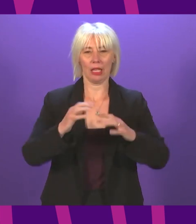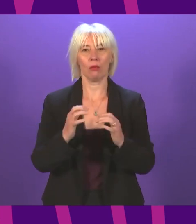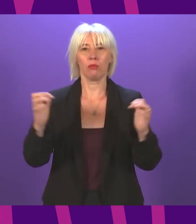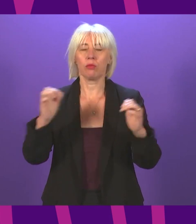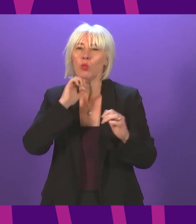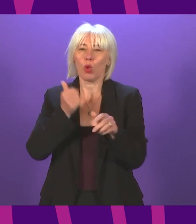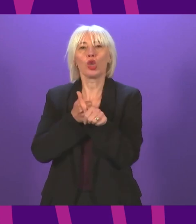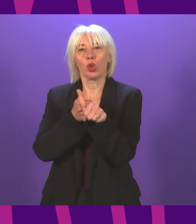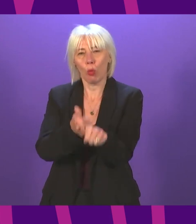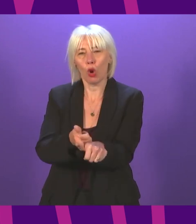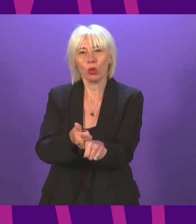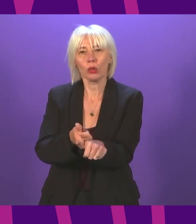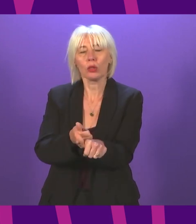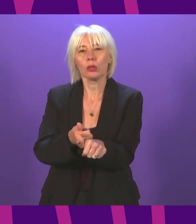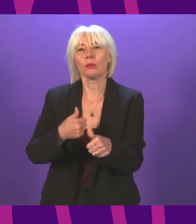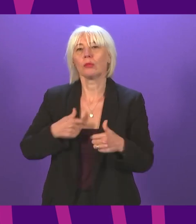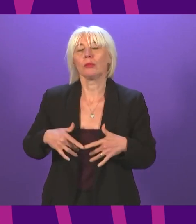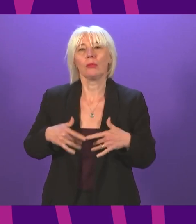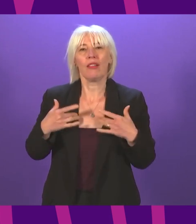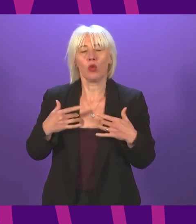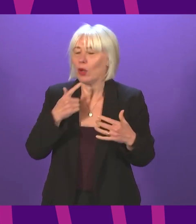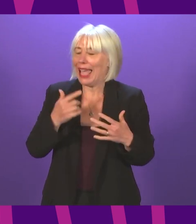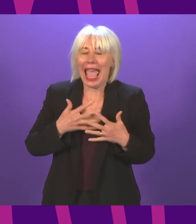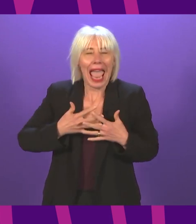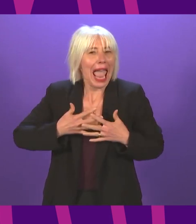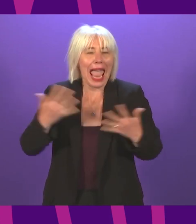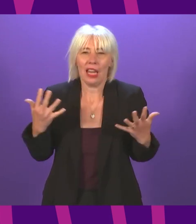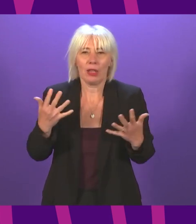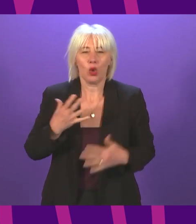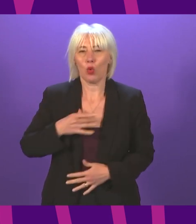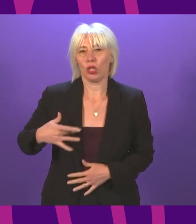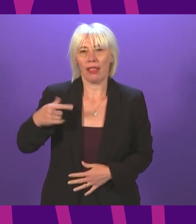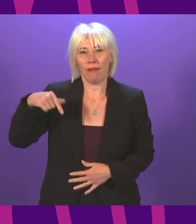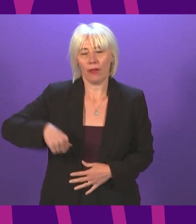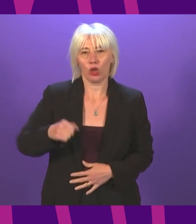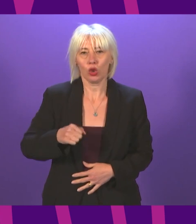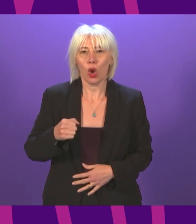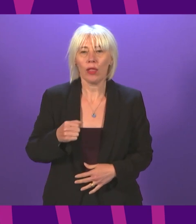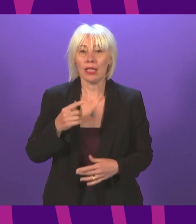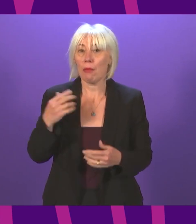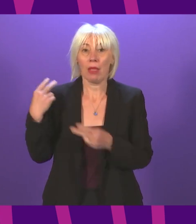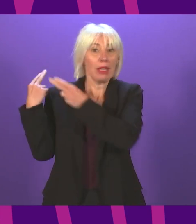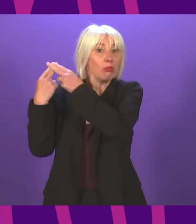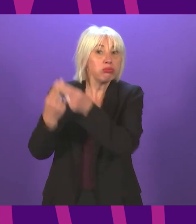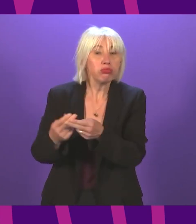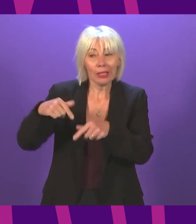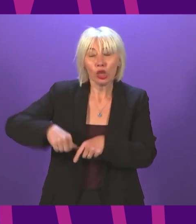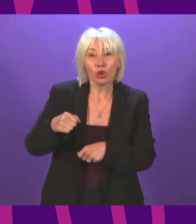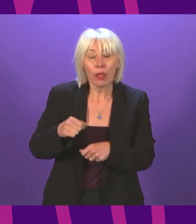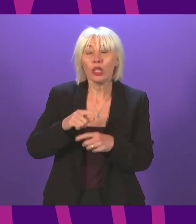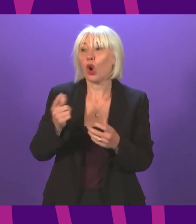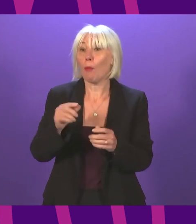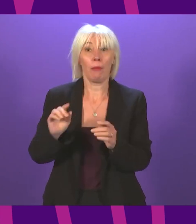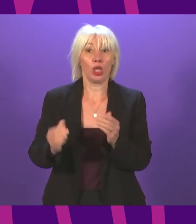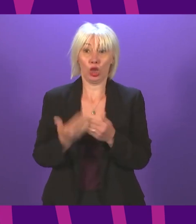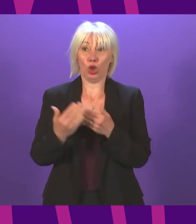this, I take the view that anybody who chooses to live in Scotland, whether they and their families have been here for generations, or whether they have come